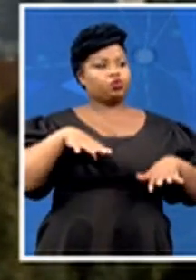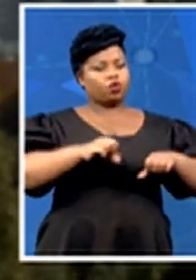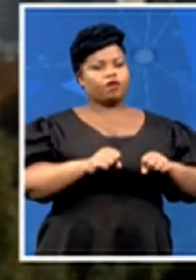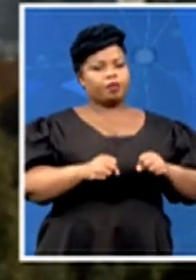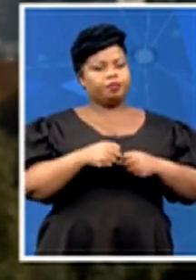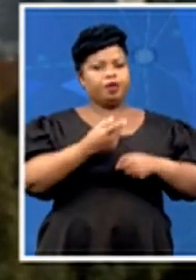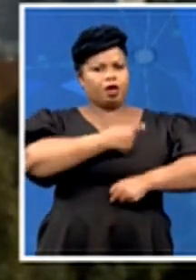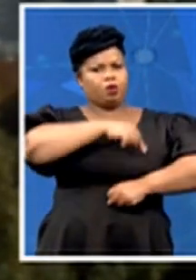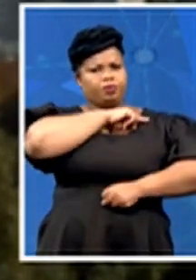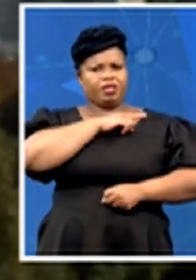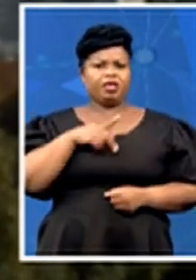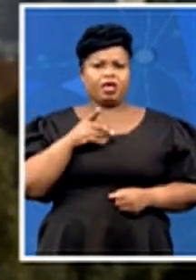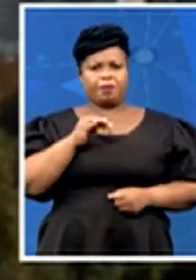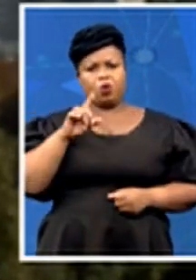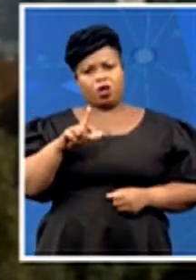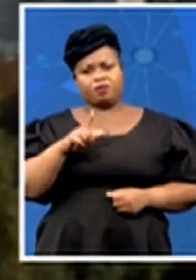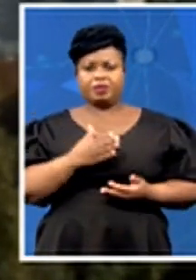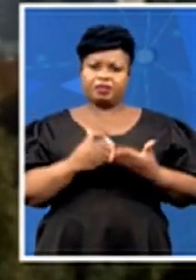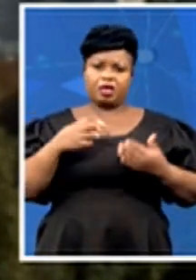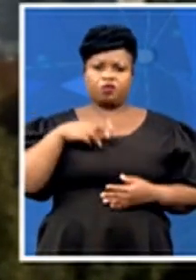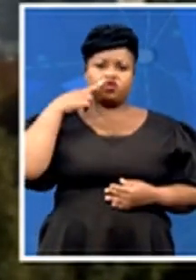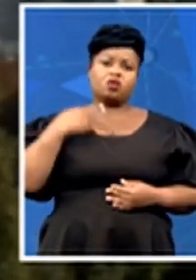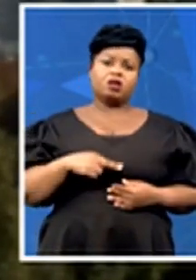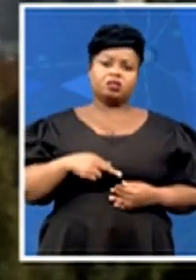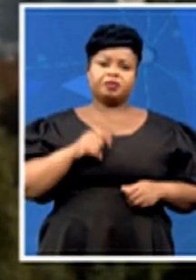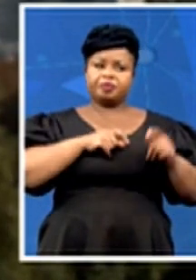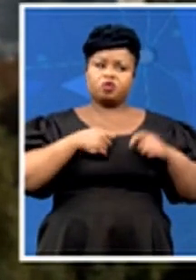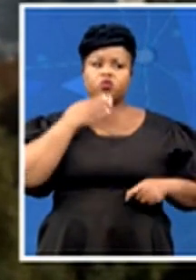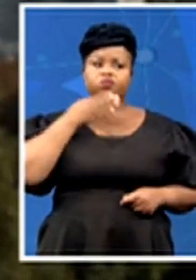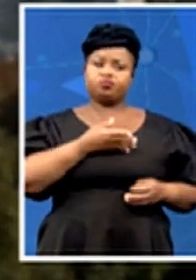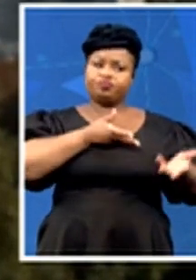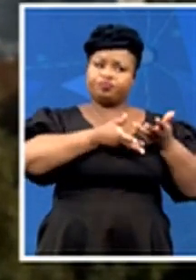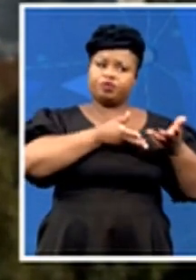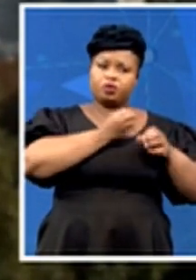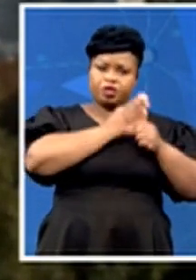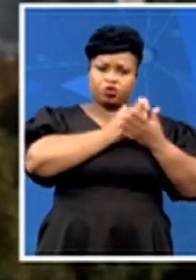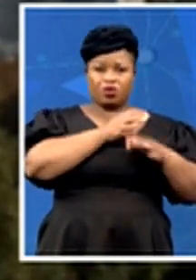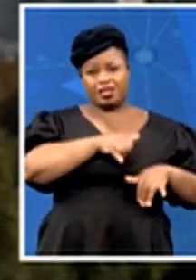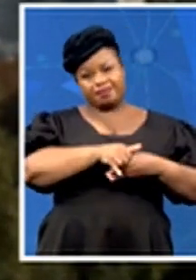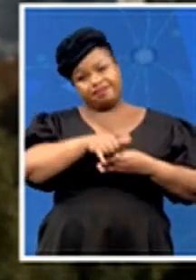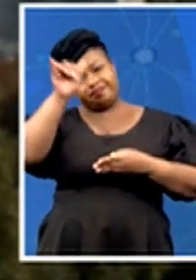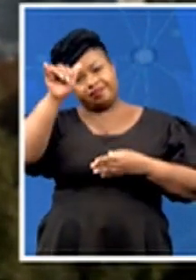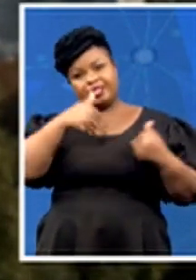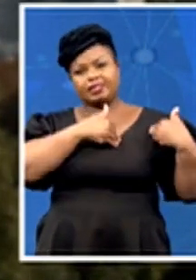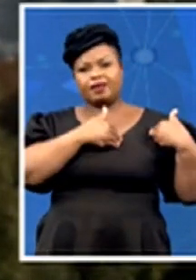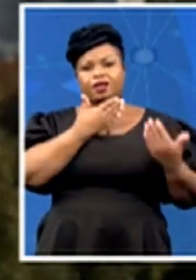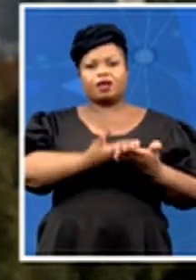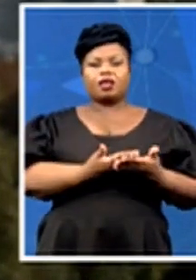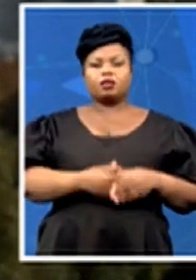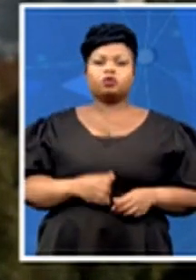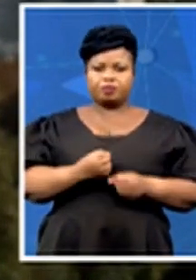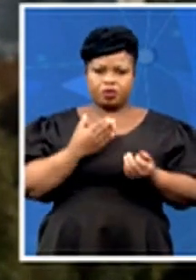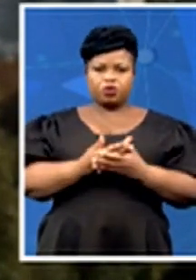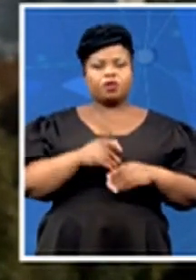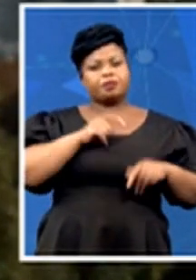been in discussions with the taliban about ensuring the safety of those flights and allowing russian citizens in particular to get out now russia says there are